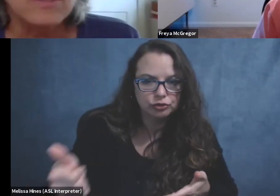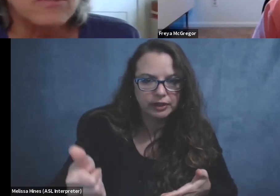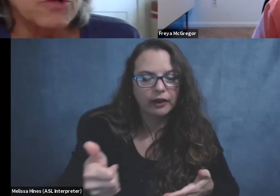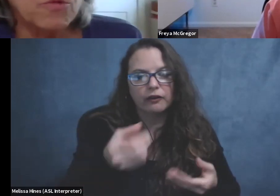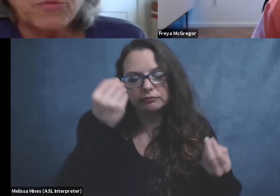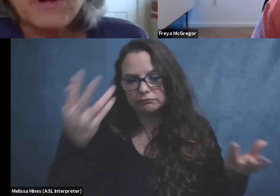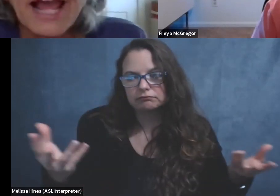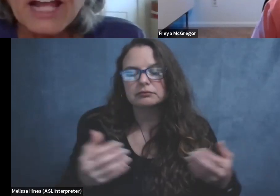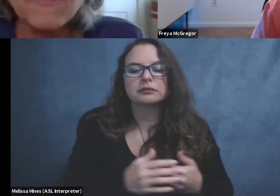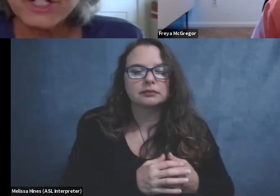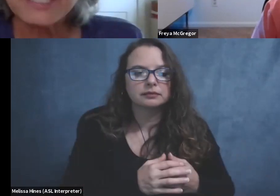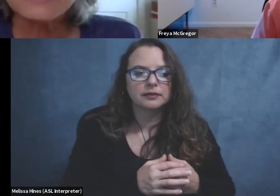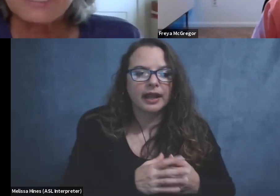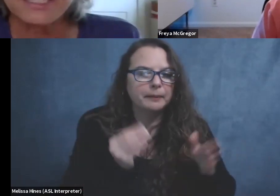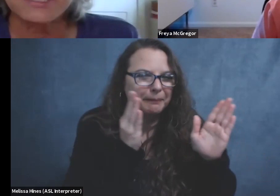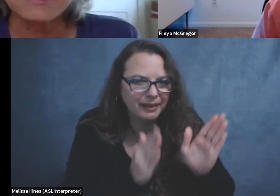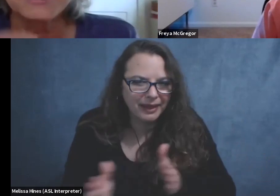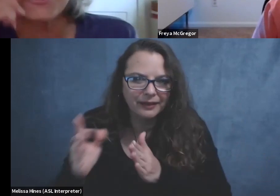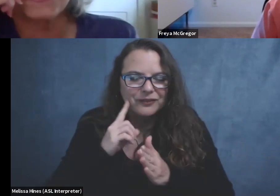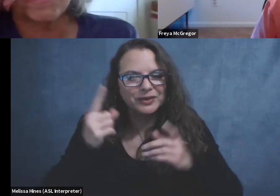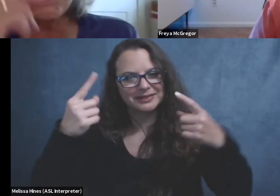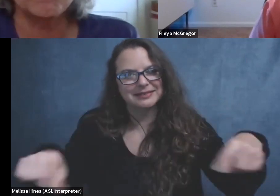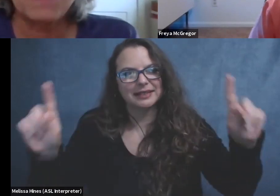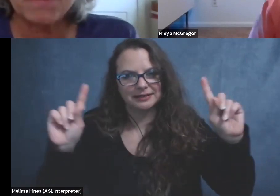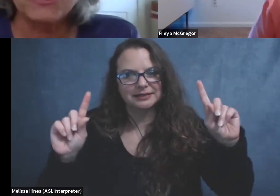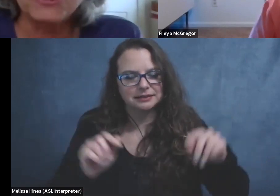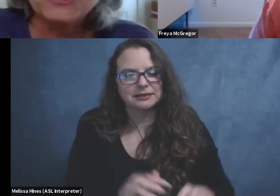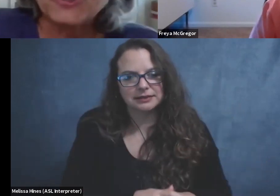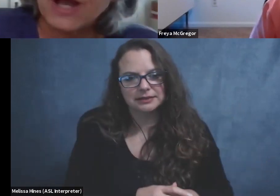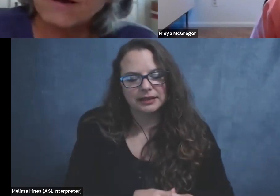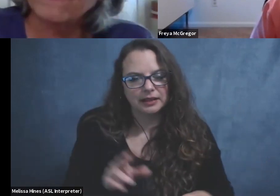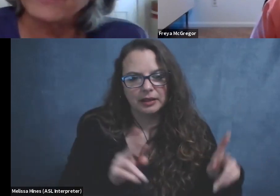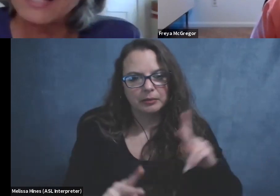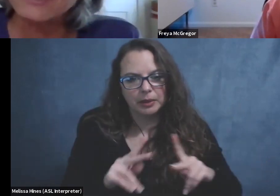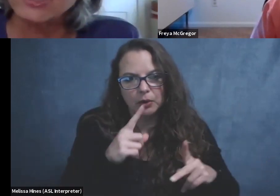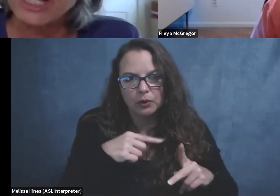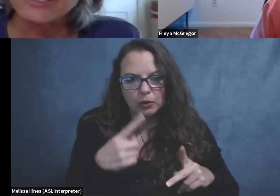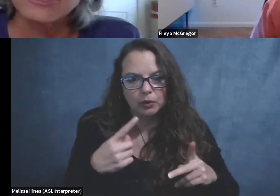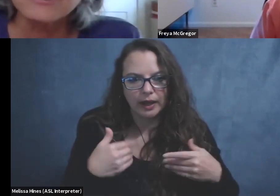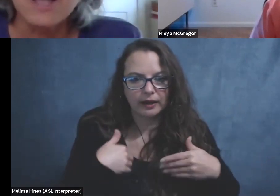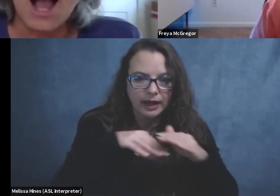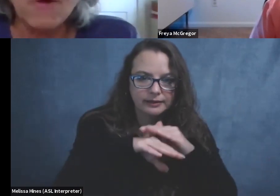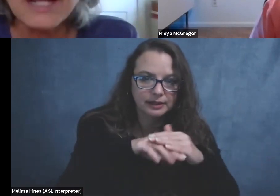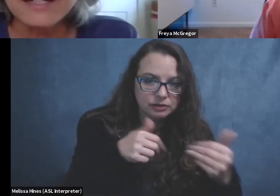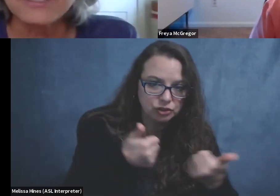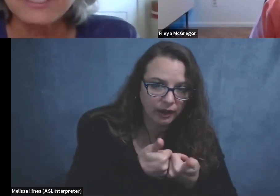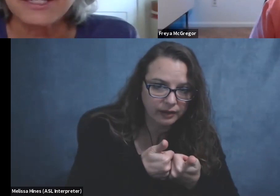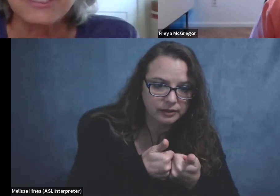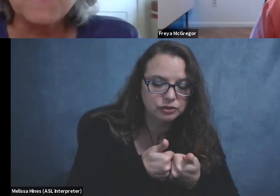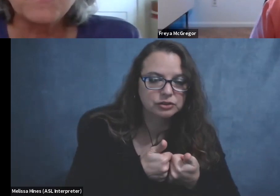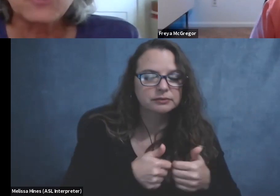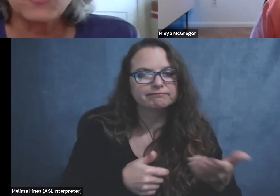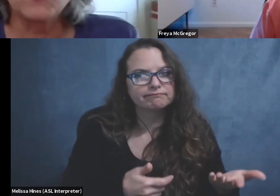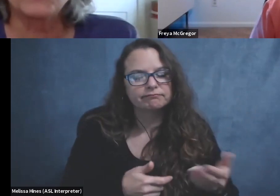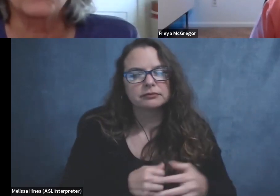just plan for success. You know, people who have access challenges, I would like to